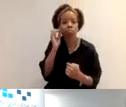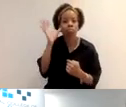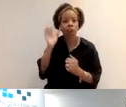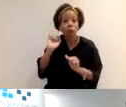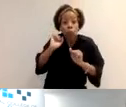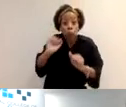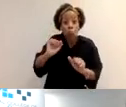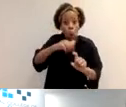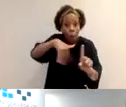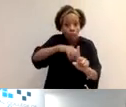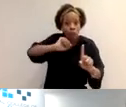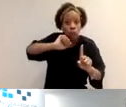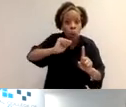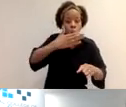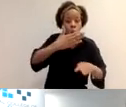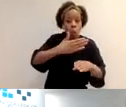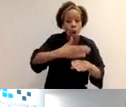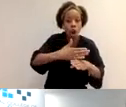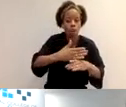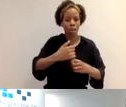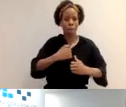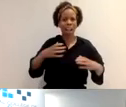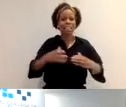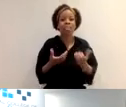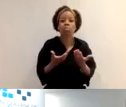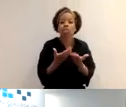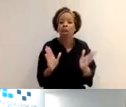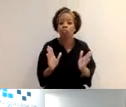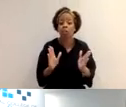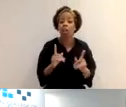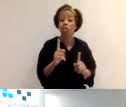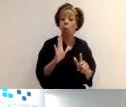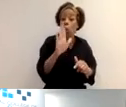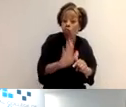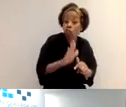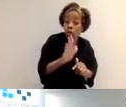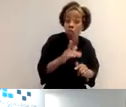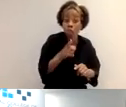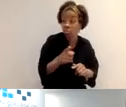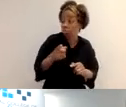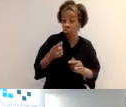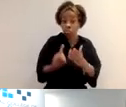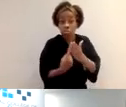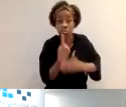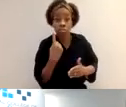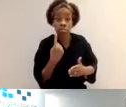as opposed to myself or my team. So just to give you some reassurance, it is assessed by one of our partners.